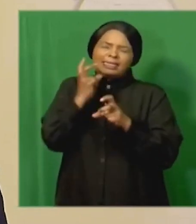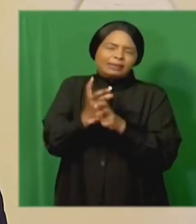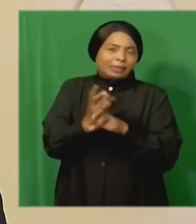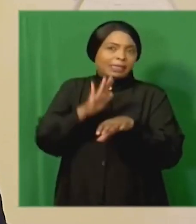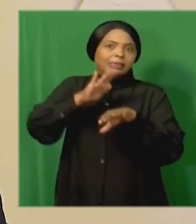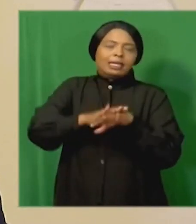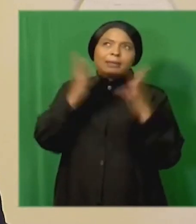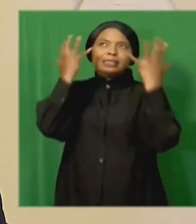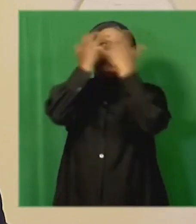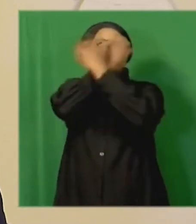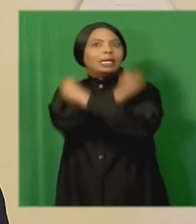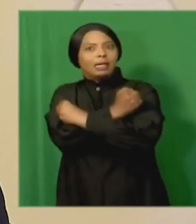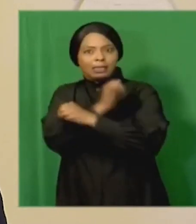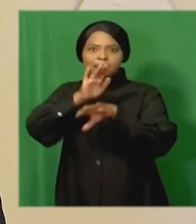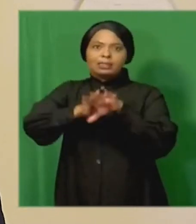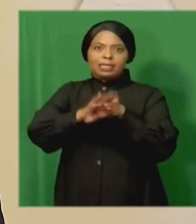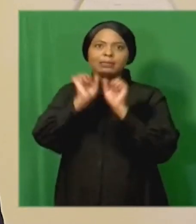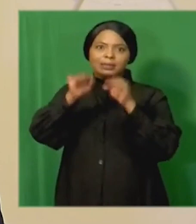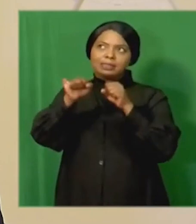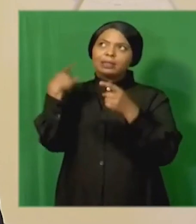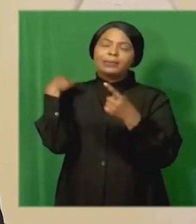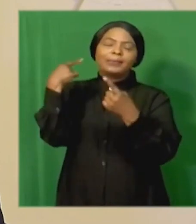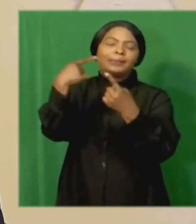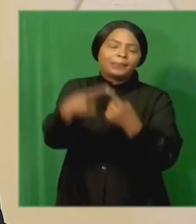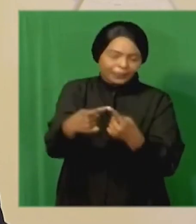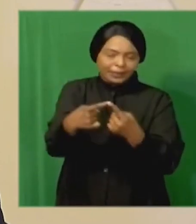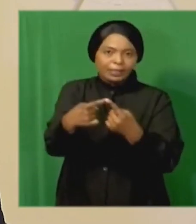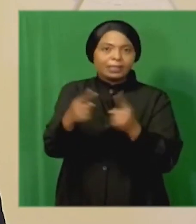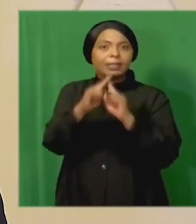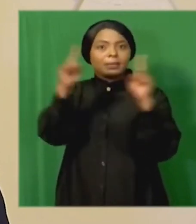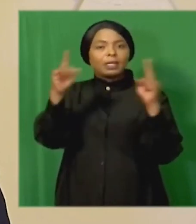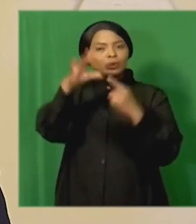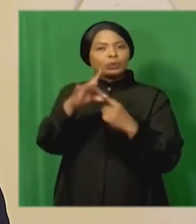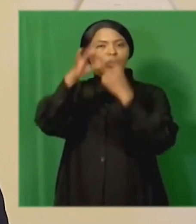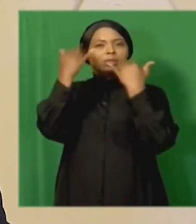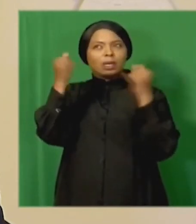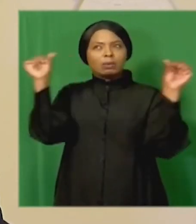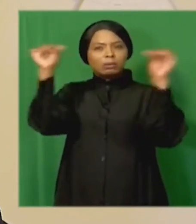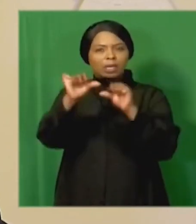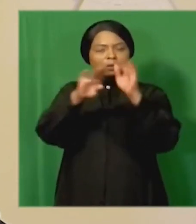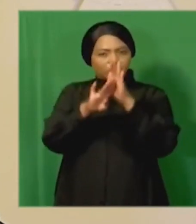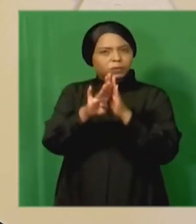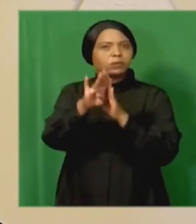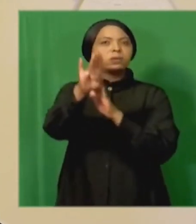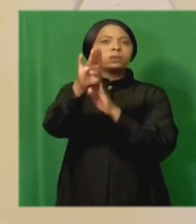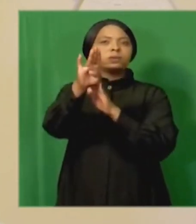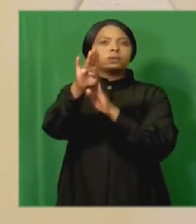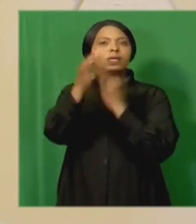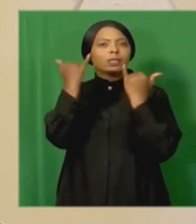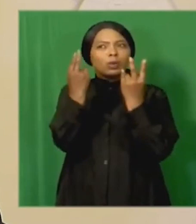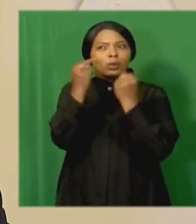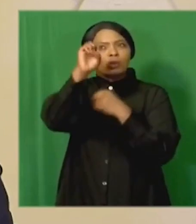period together we have chosen a path of rebuilding a path of renewal